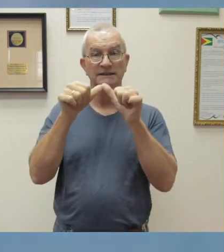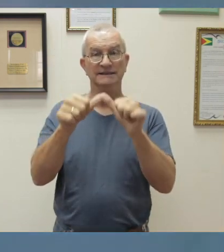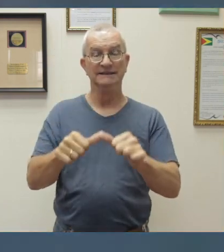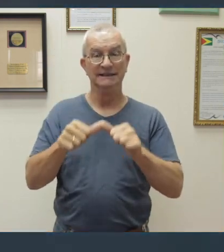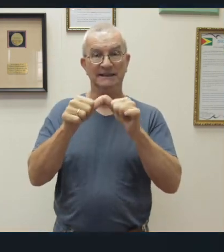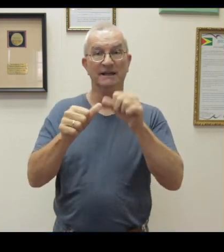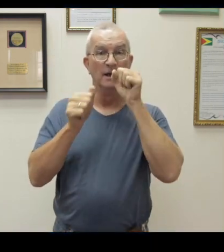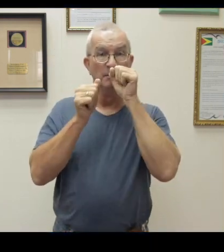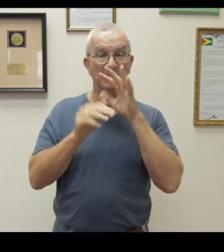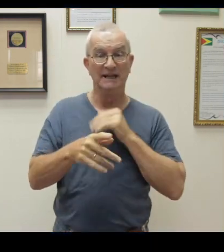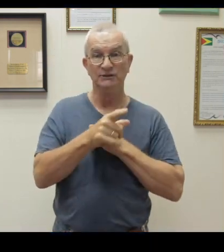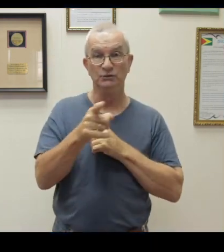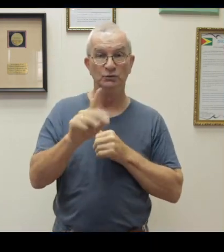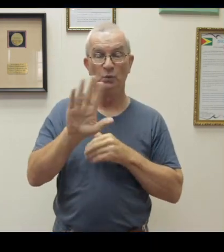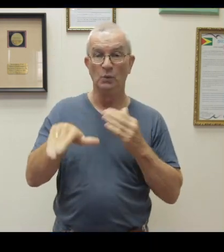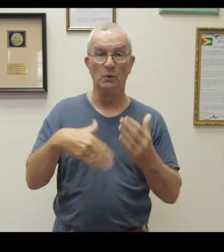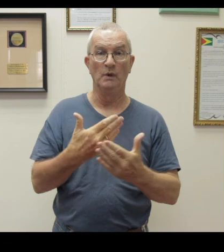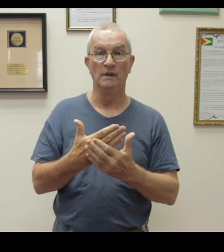all.